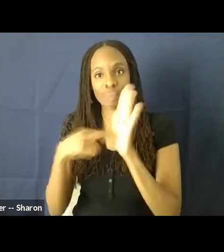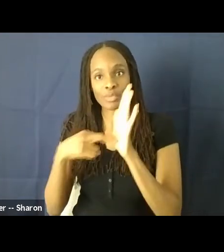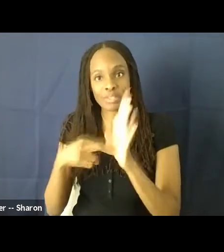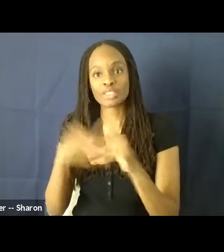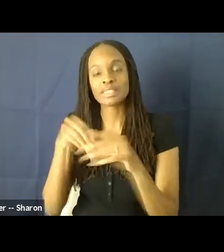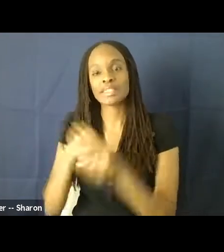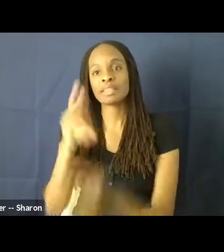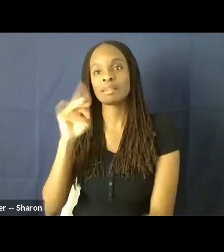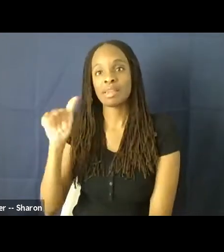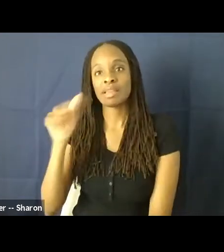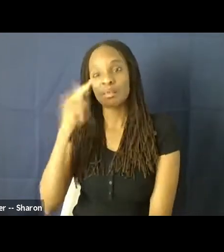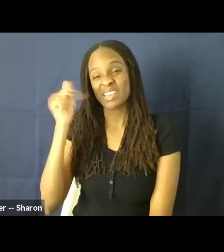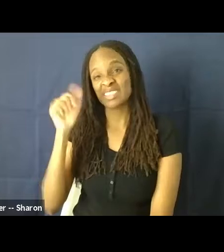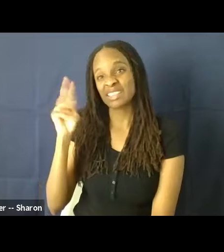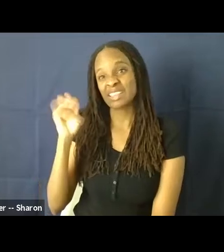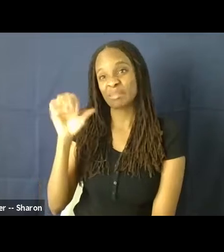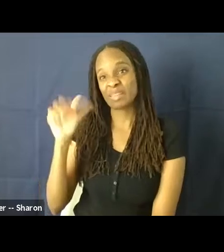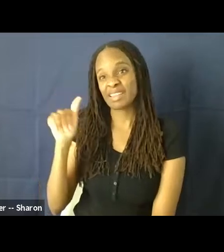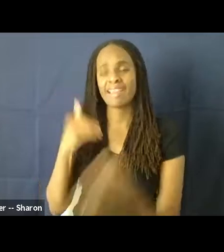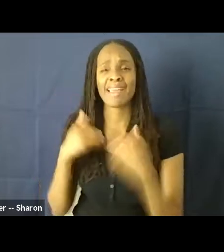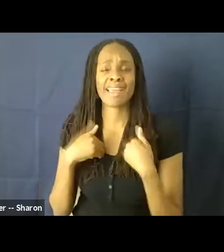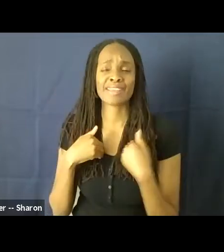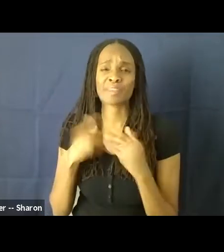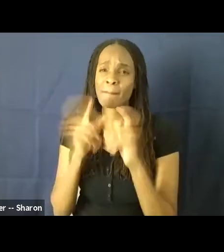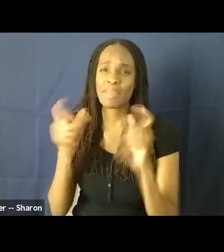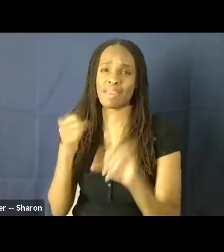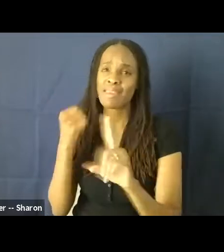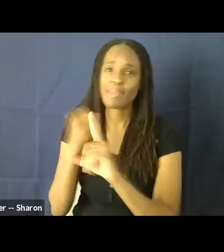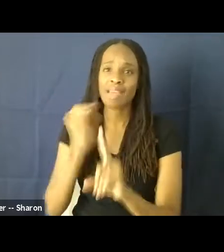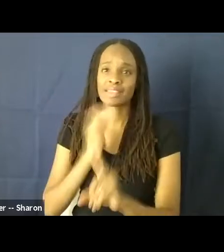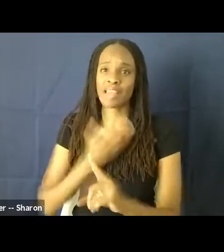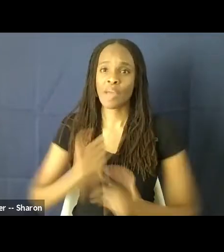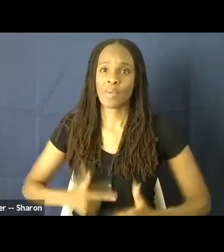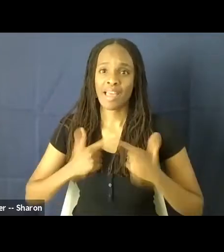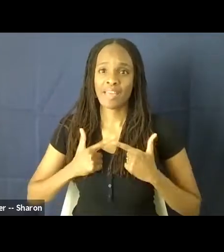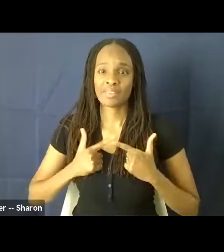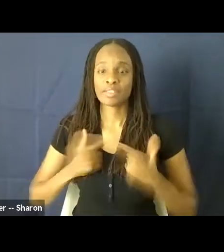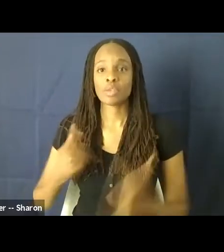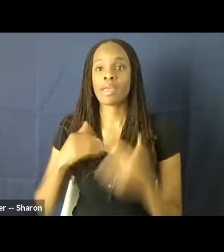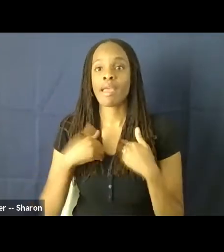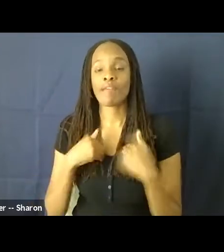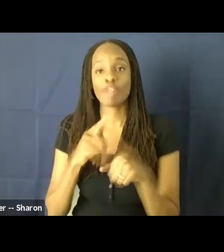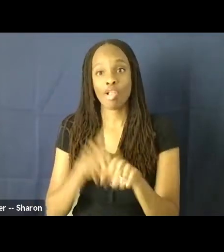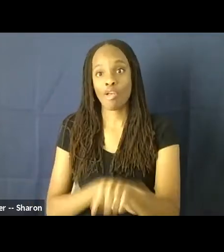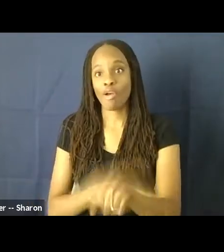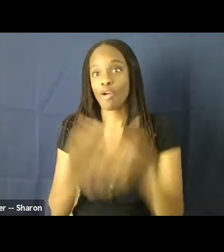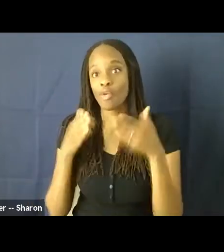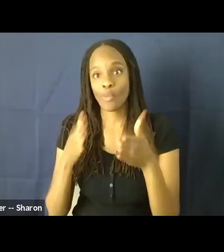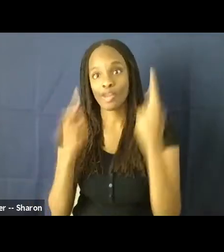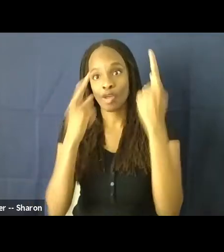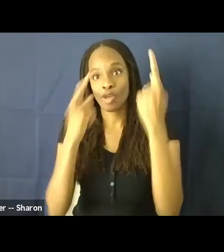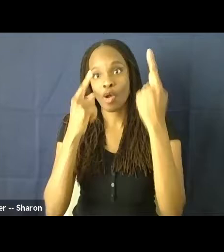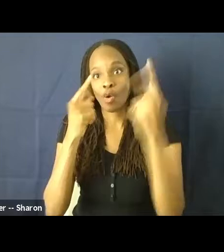media does have such an impact on our lives. And, you know, we have a long way to go as far as progress.